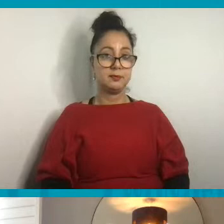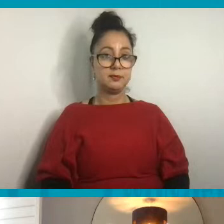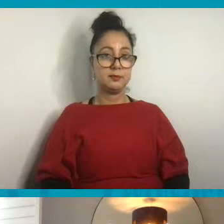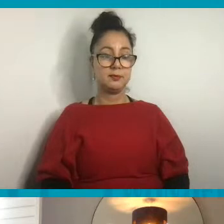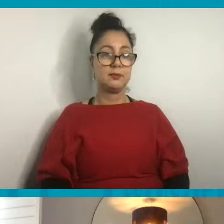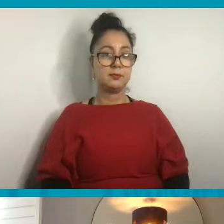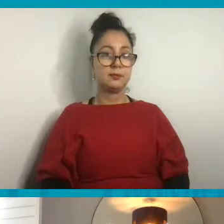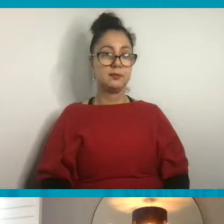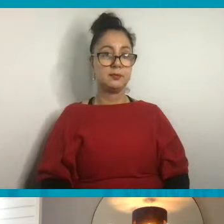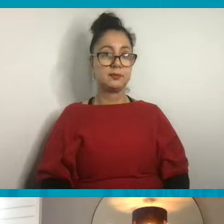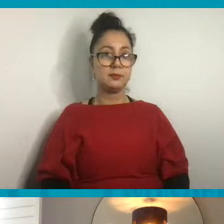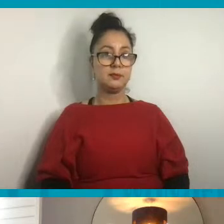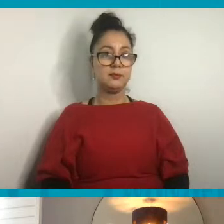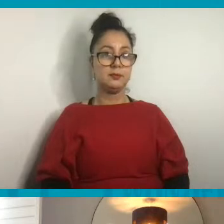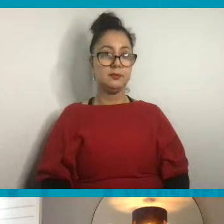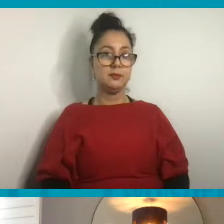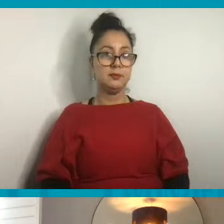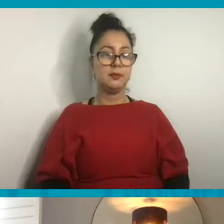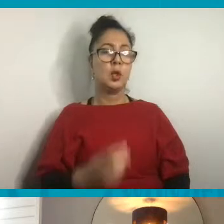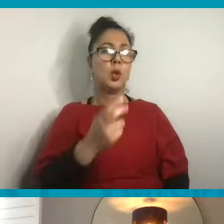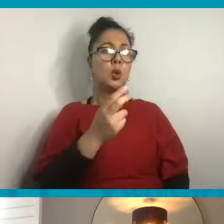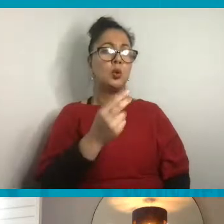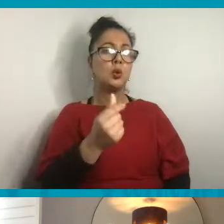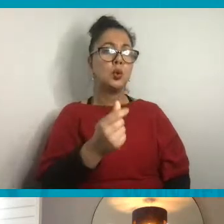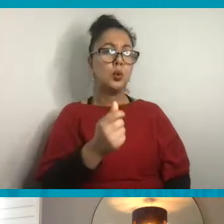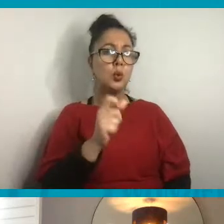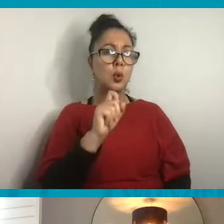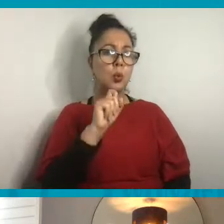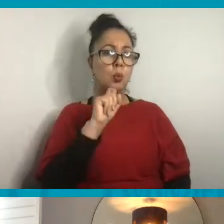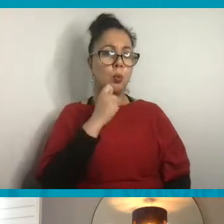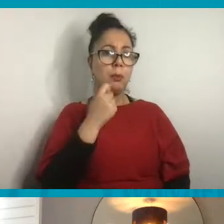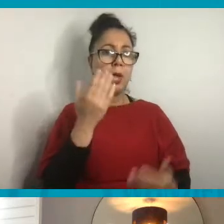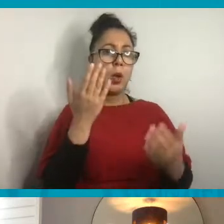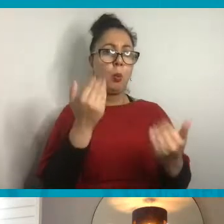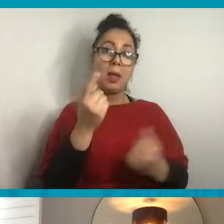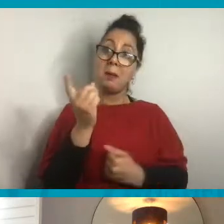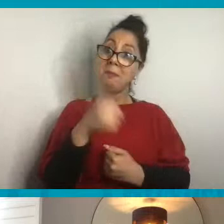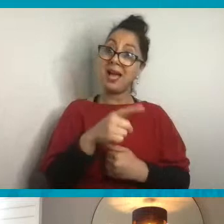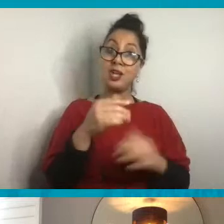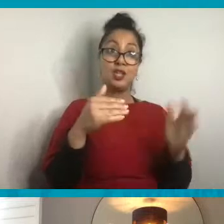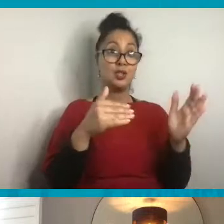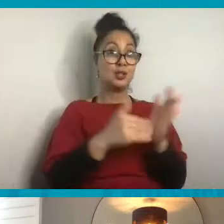And in a moment, we're going to be welcoming back Zoran.